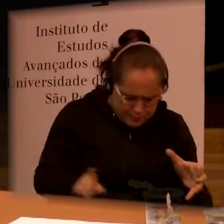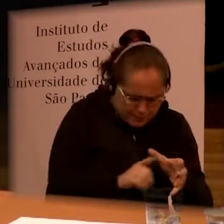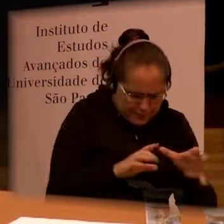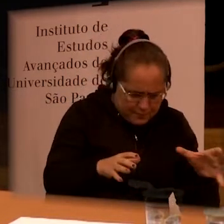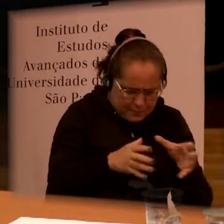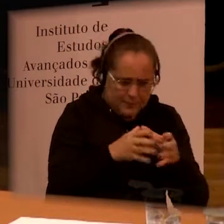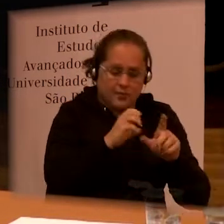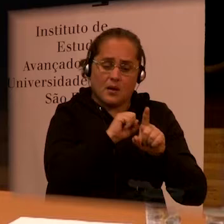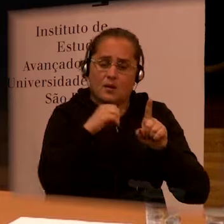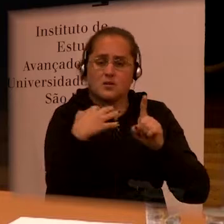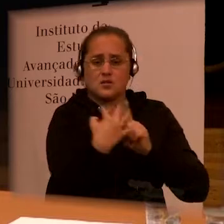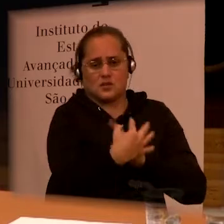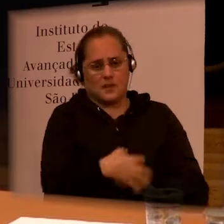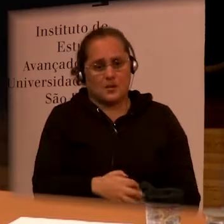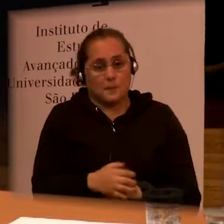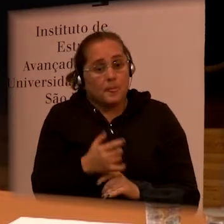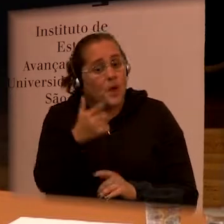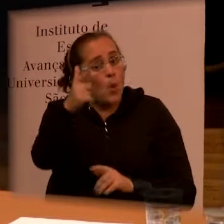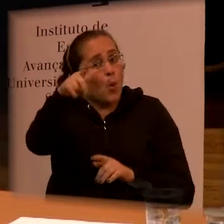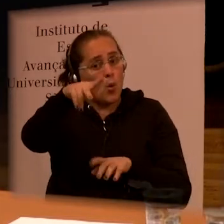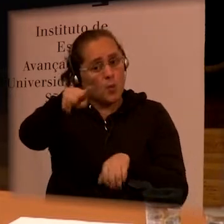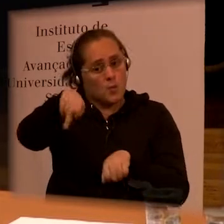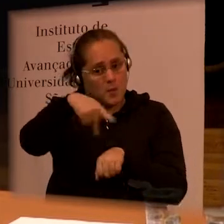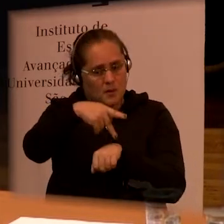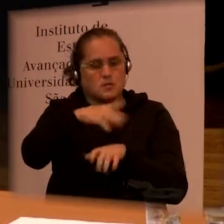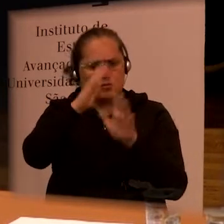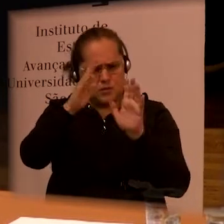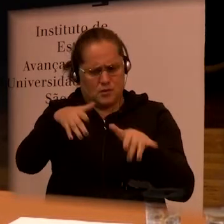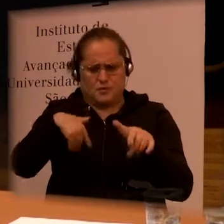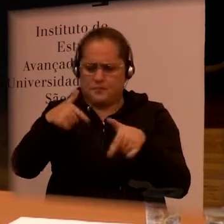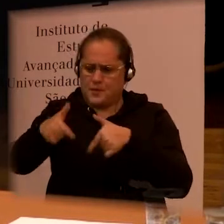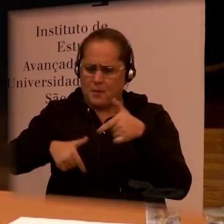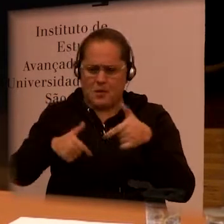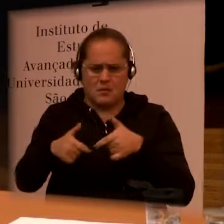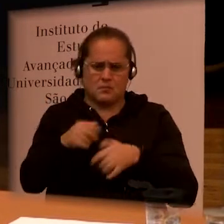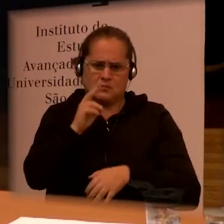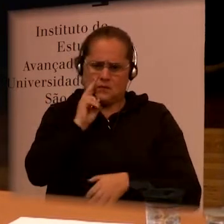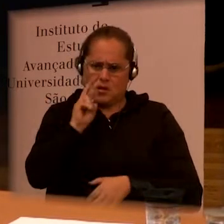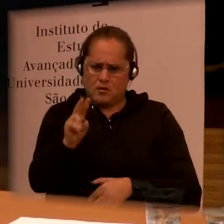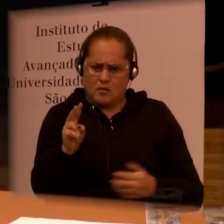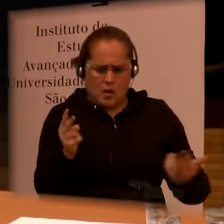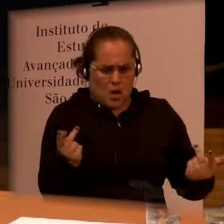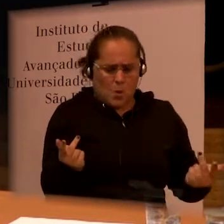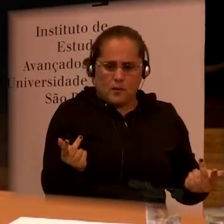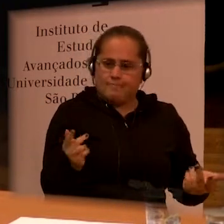other countries that I've worked on that has not been the case so that there's not been